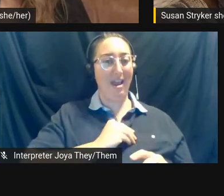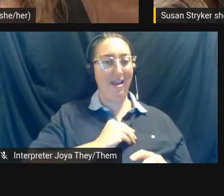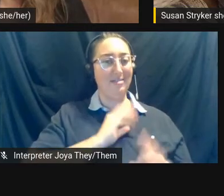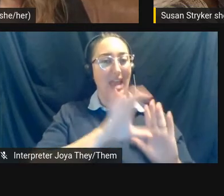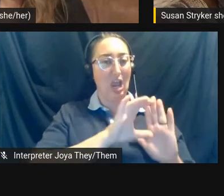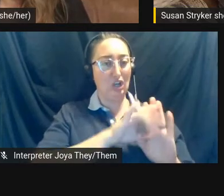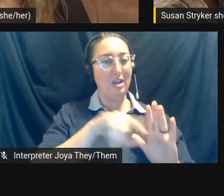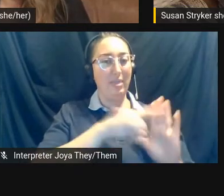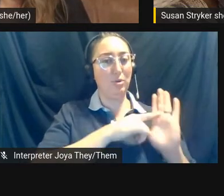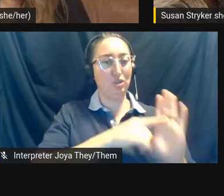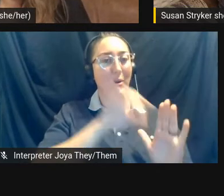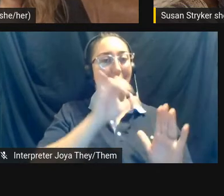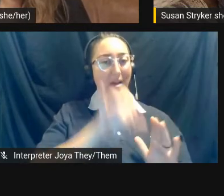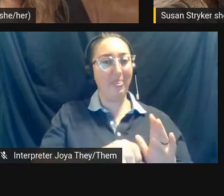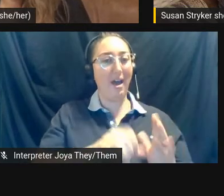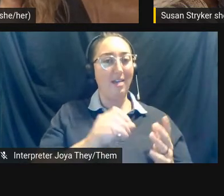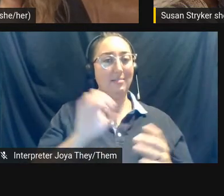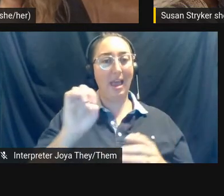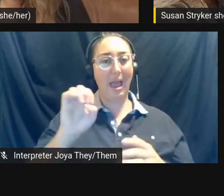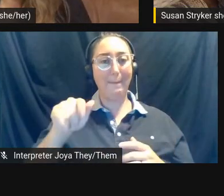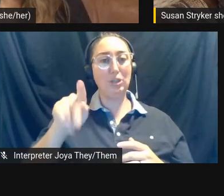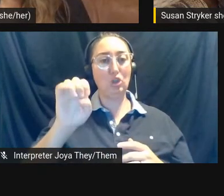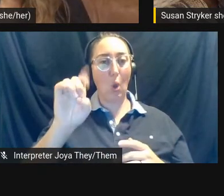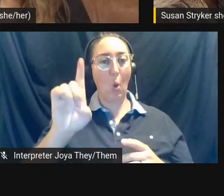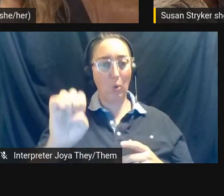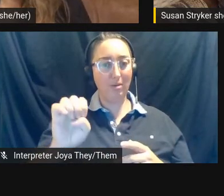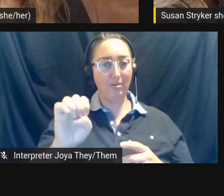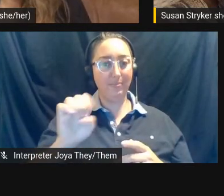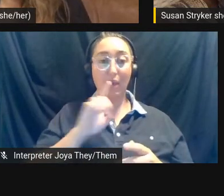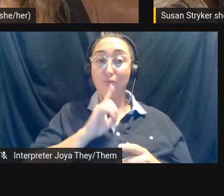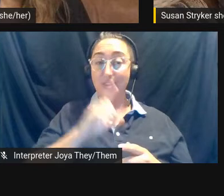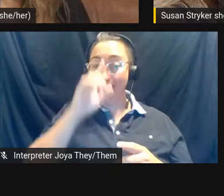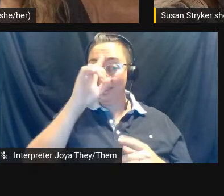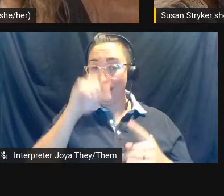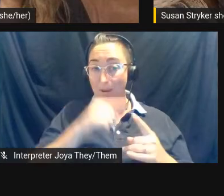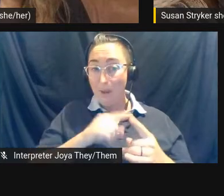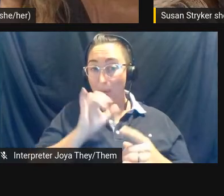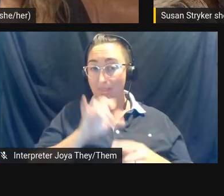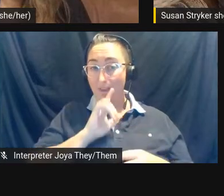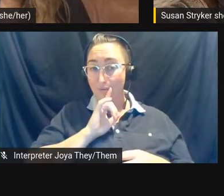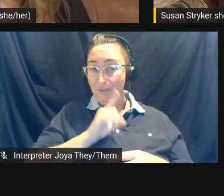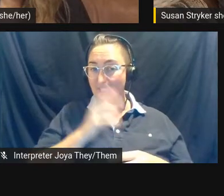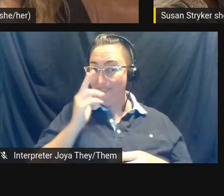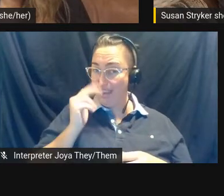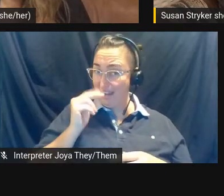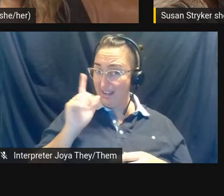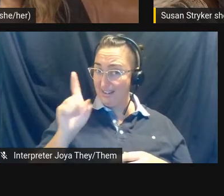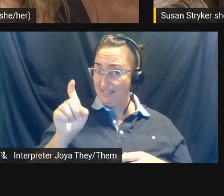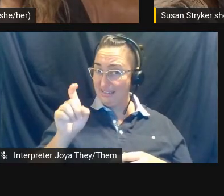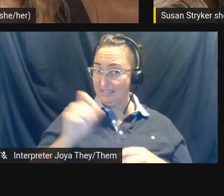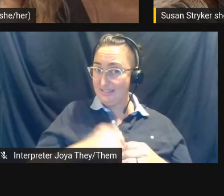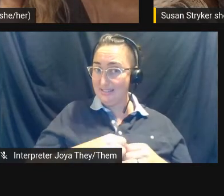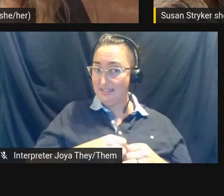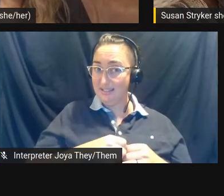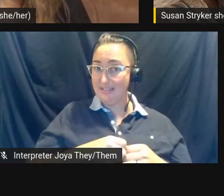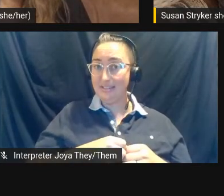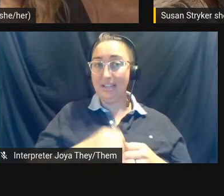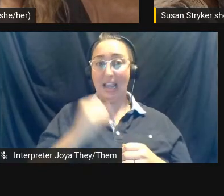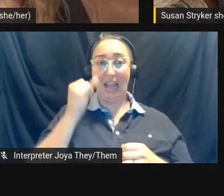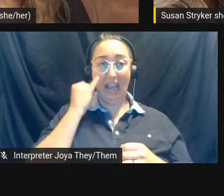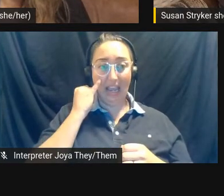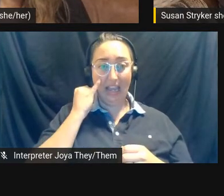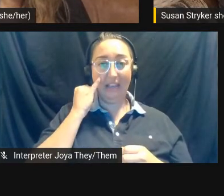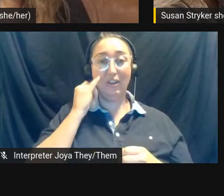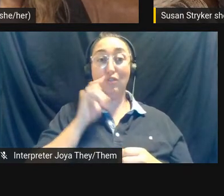were portraying in that episode. And really thinking about was it really funny when that actually is an